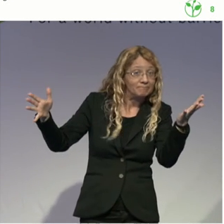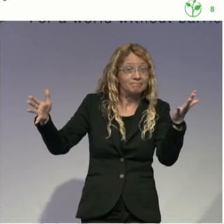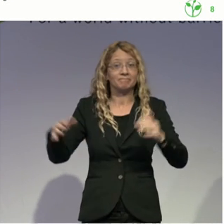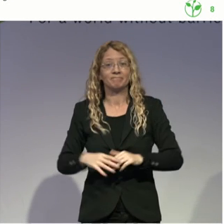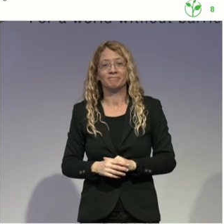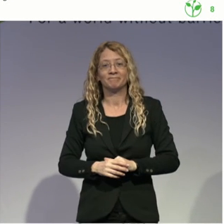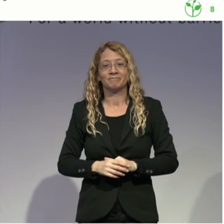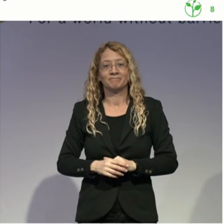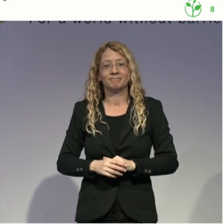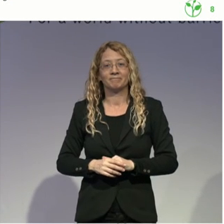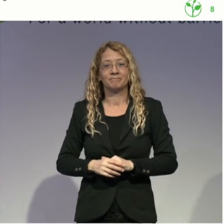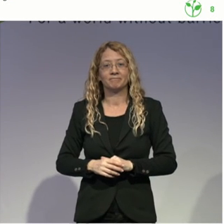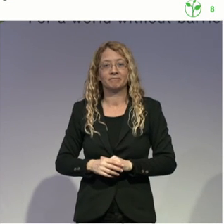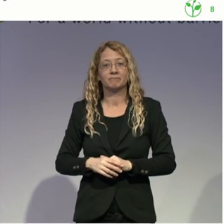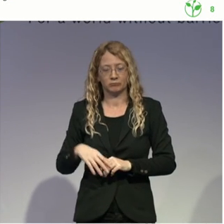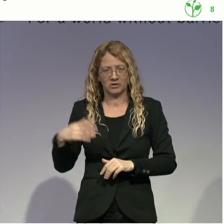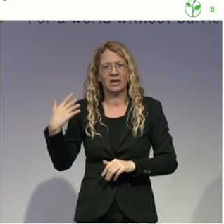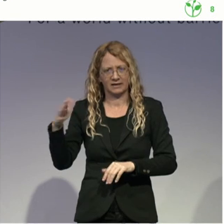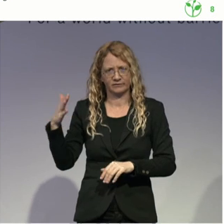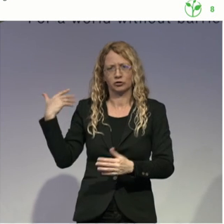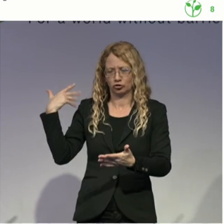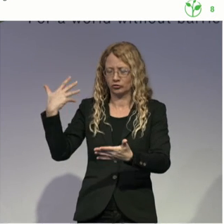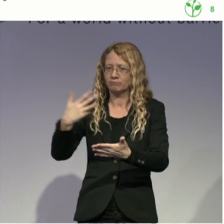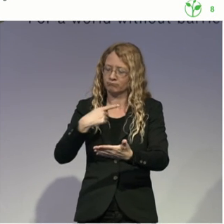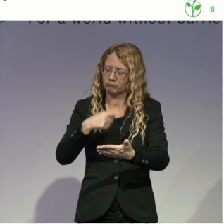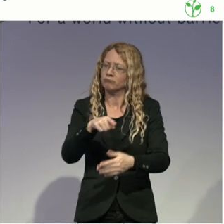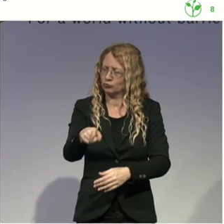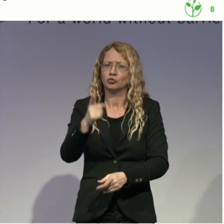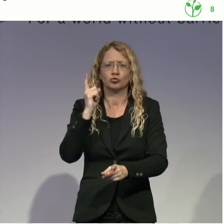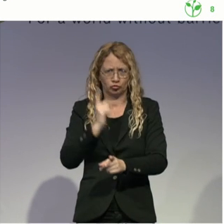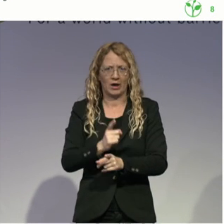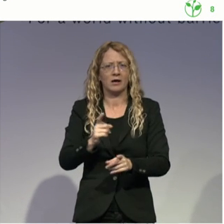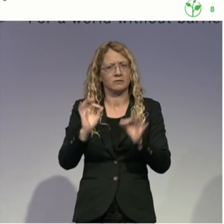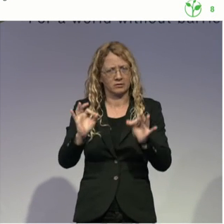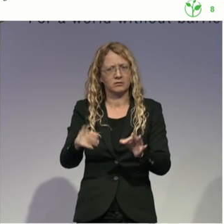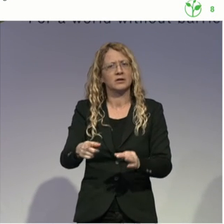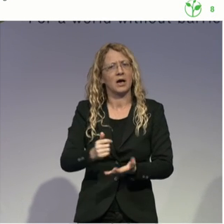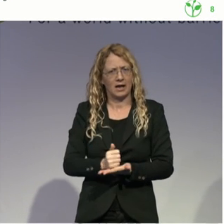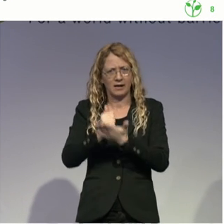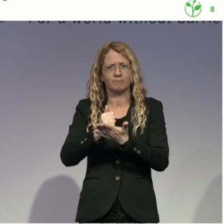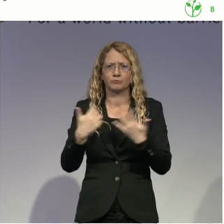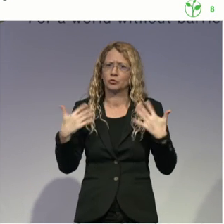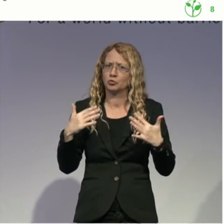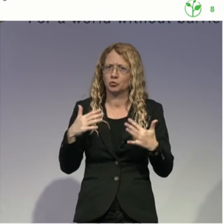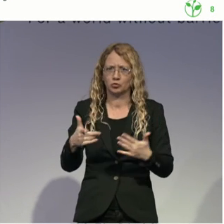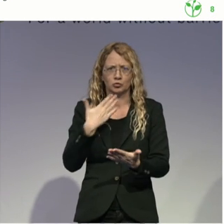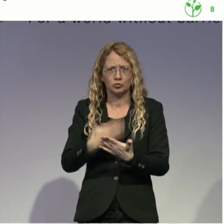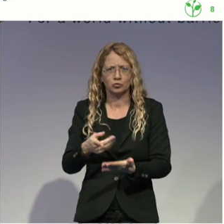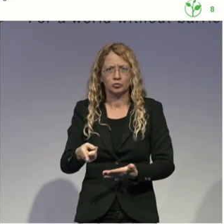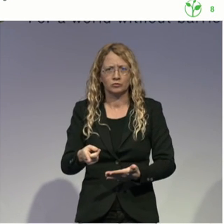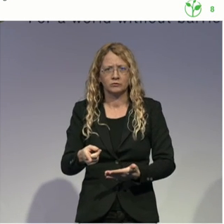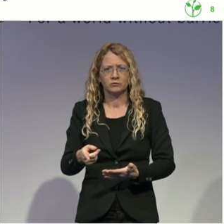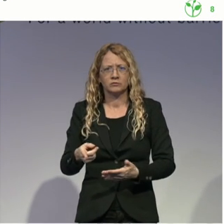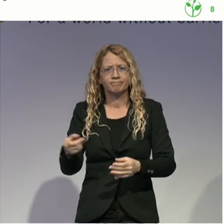and evidence-based in Italy, what we want to do, we want to try to expand this